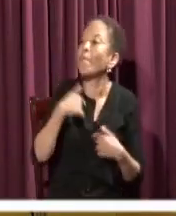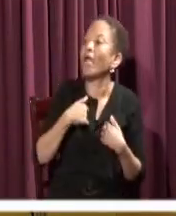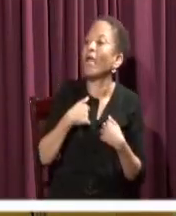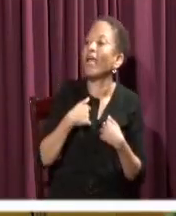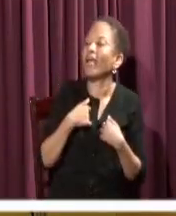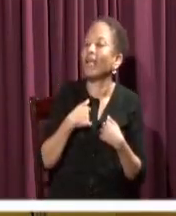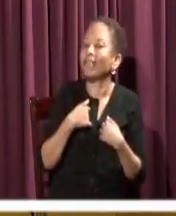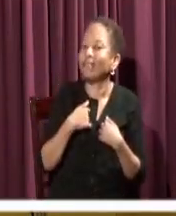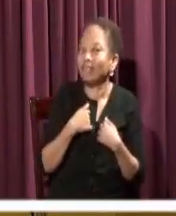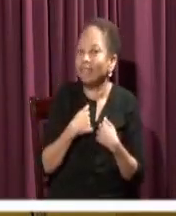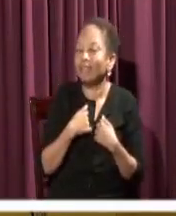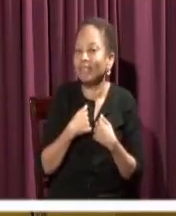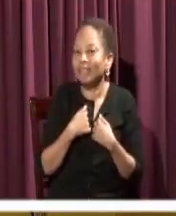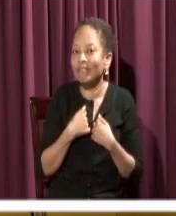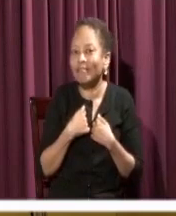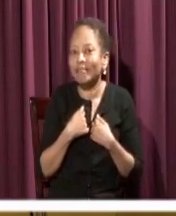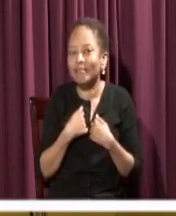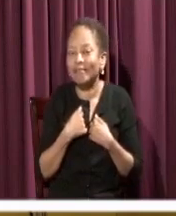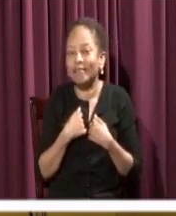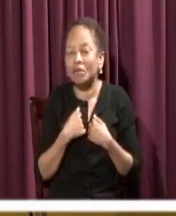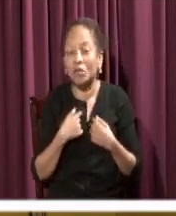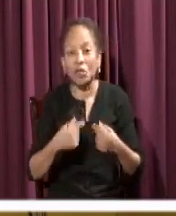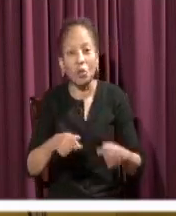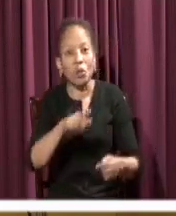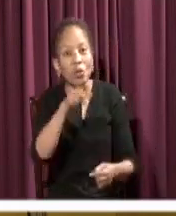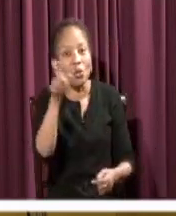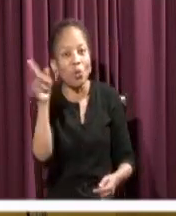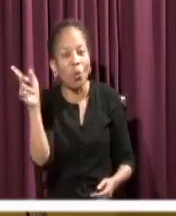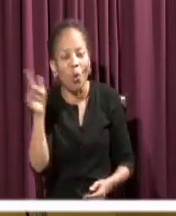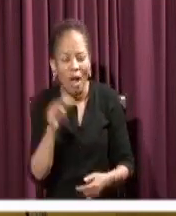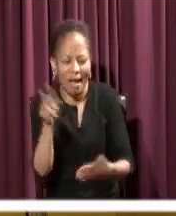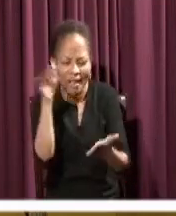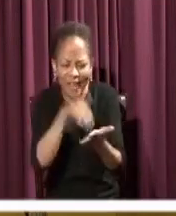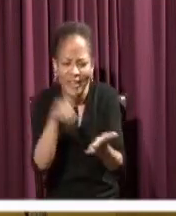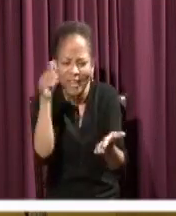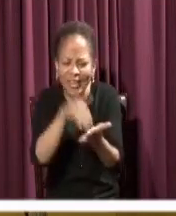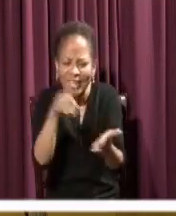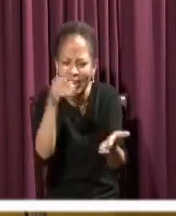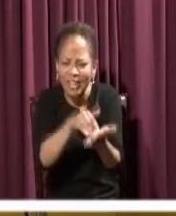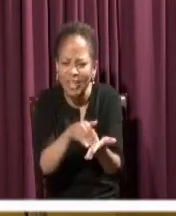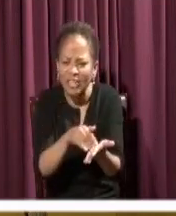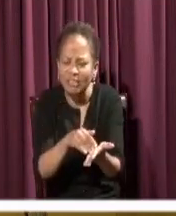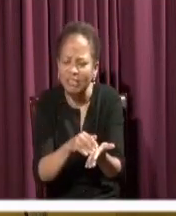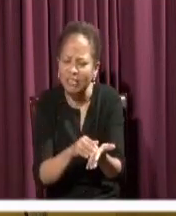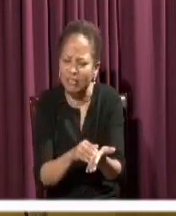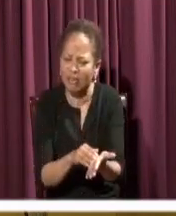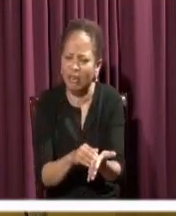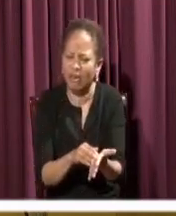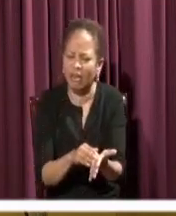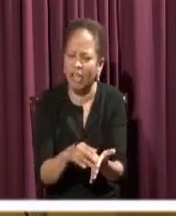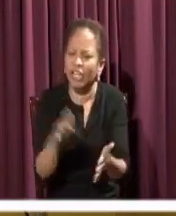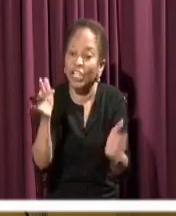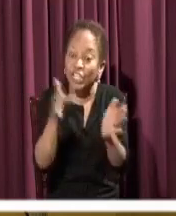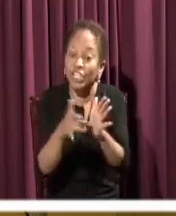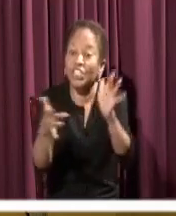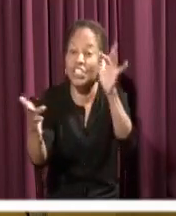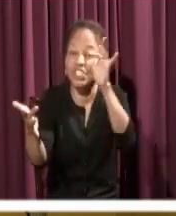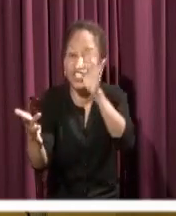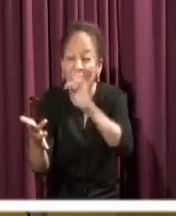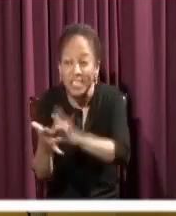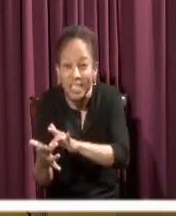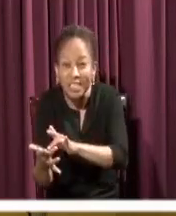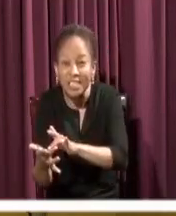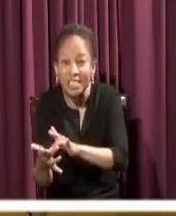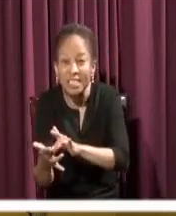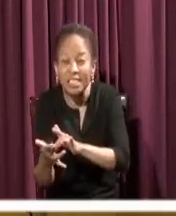And every first century Jew would have heard that as Jesus claiming to be the one to whom